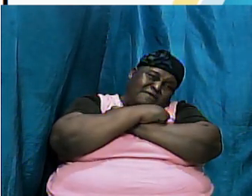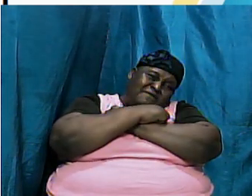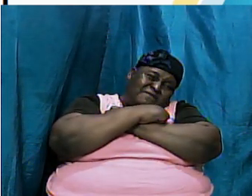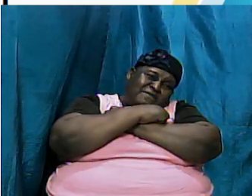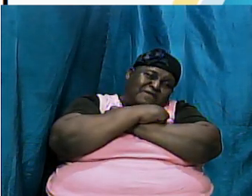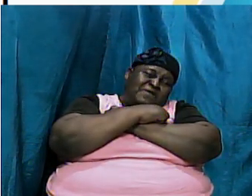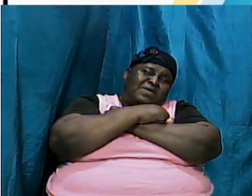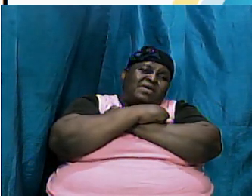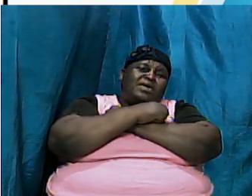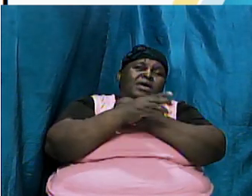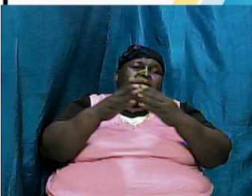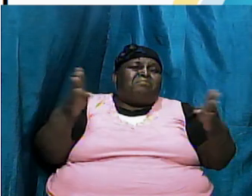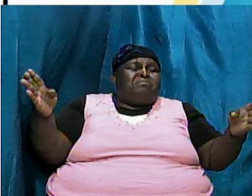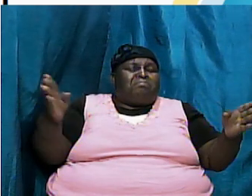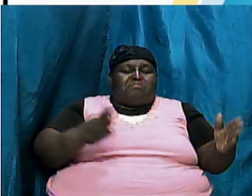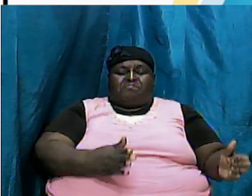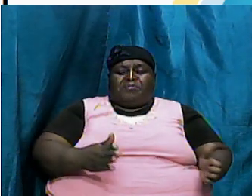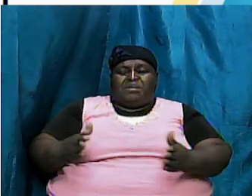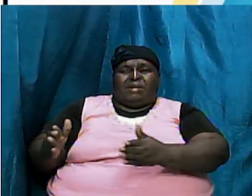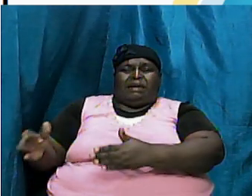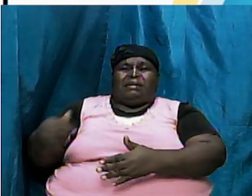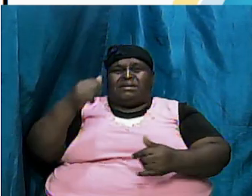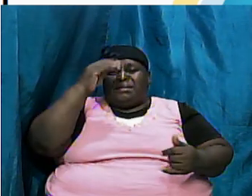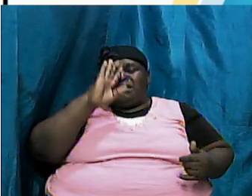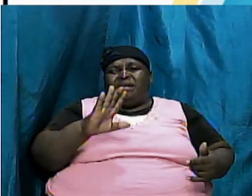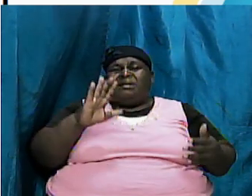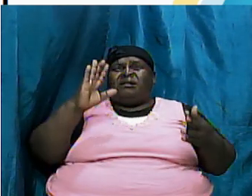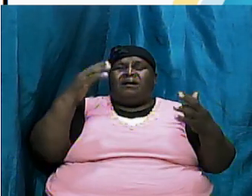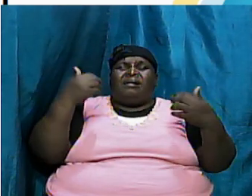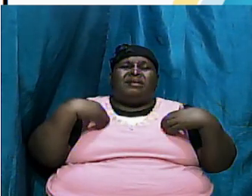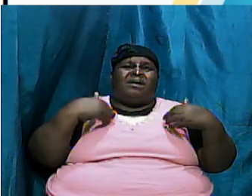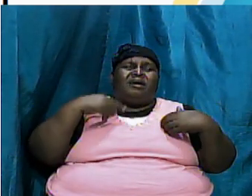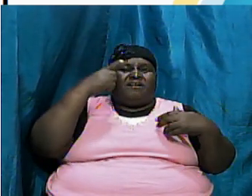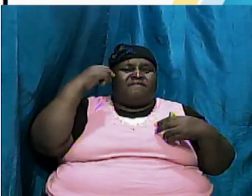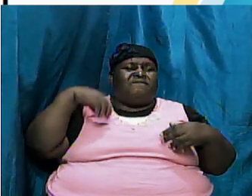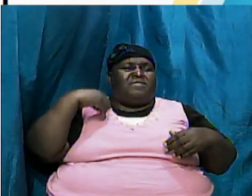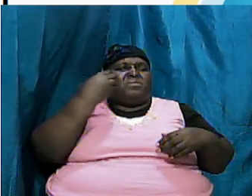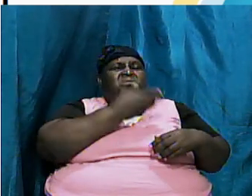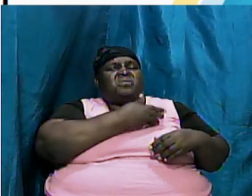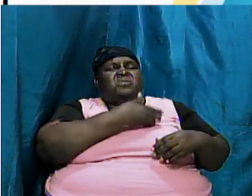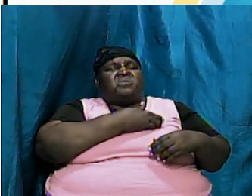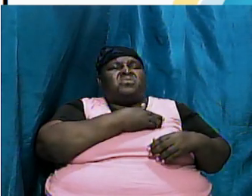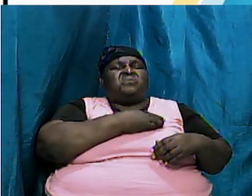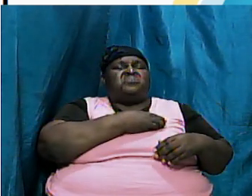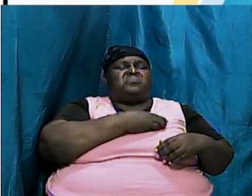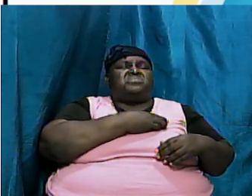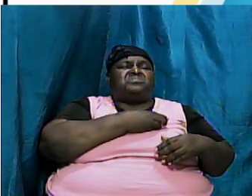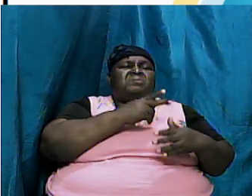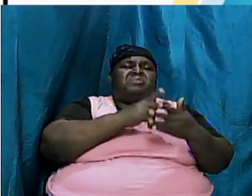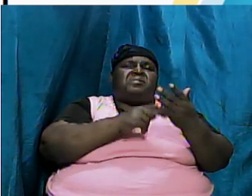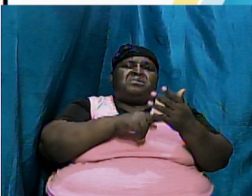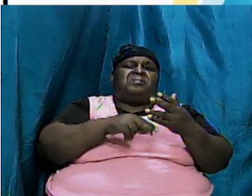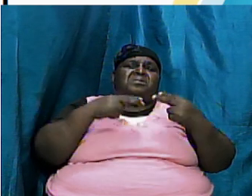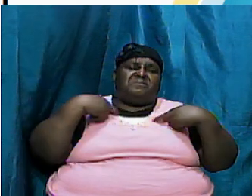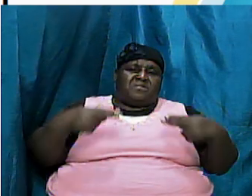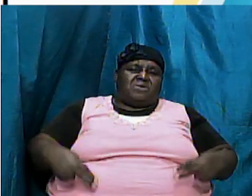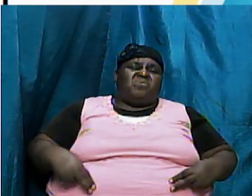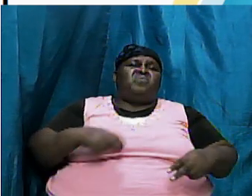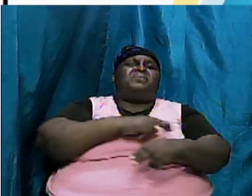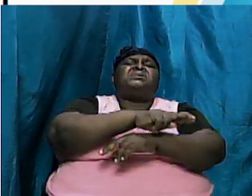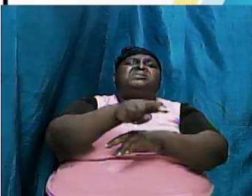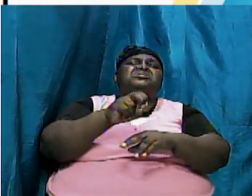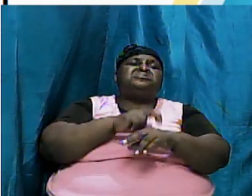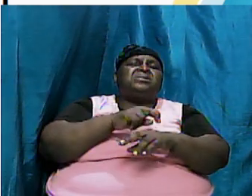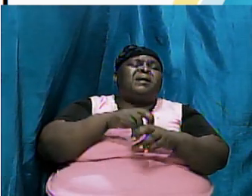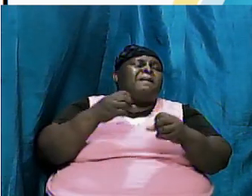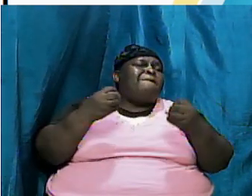major plan that God Almighty have for us who are a part of the human race many of us don't realize